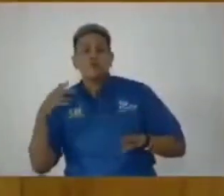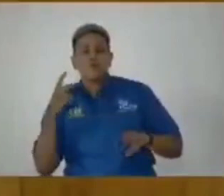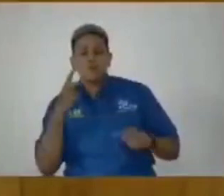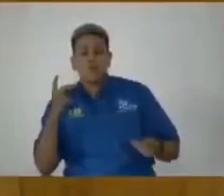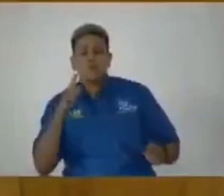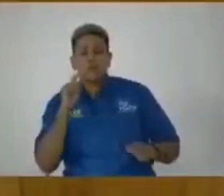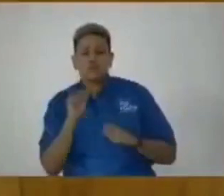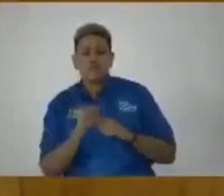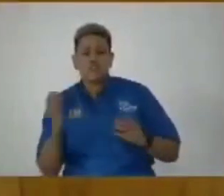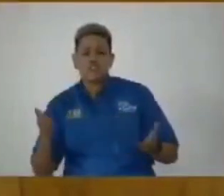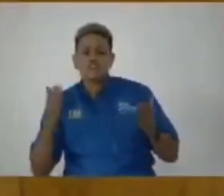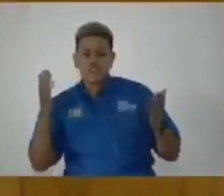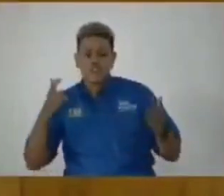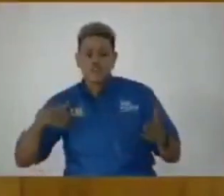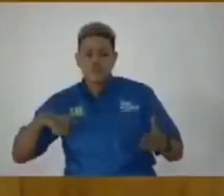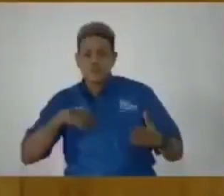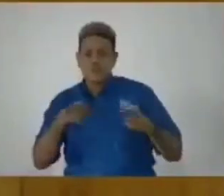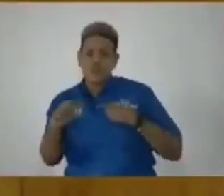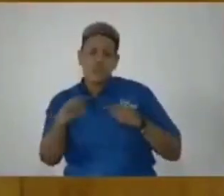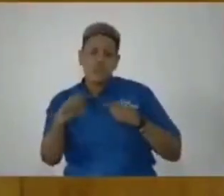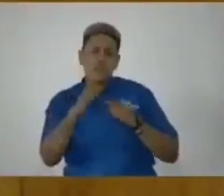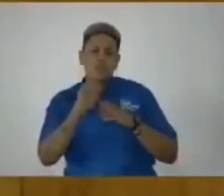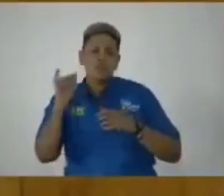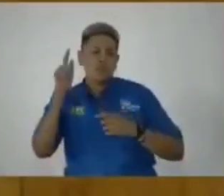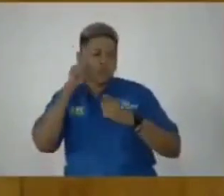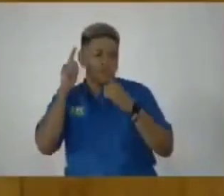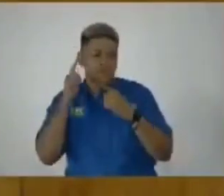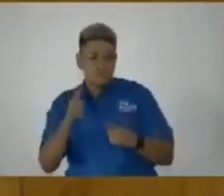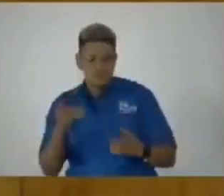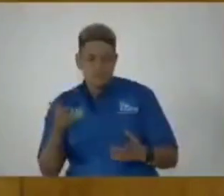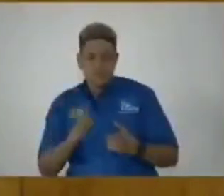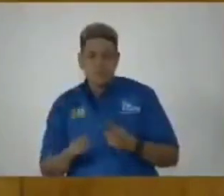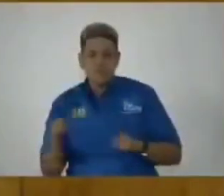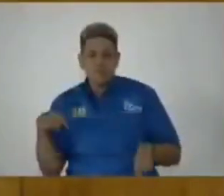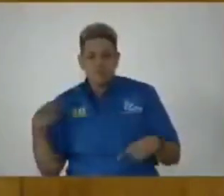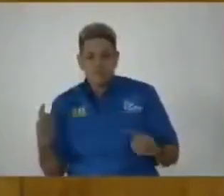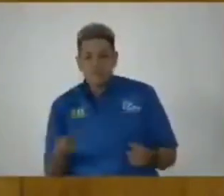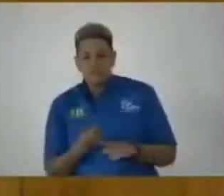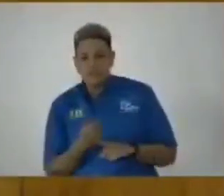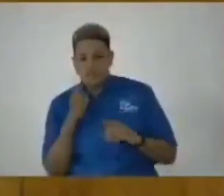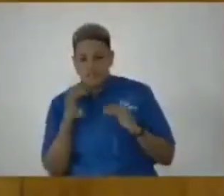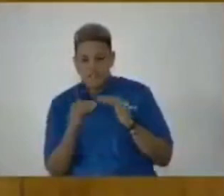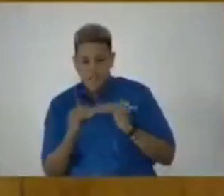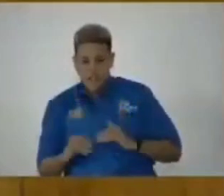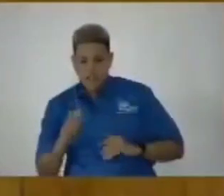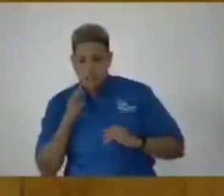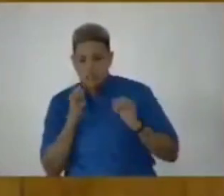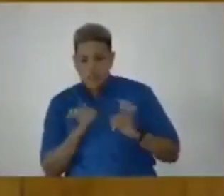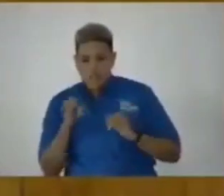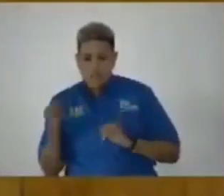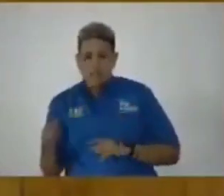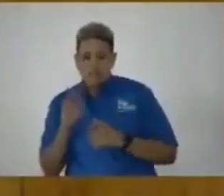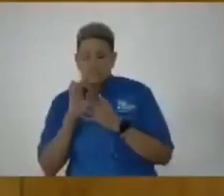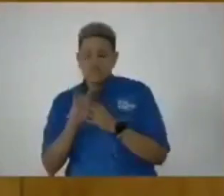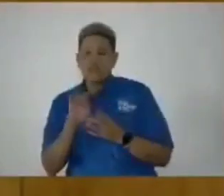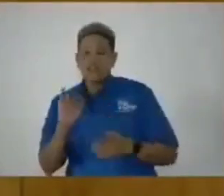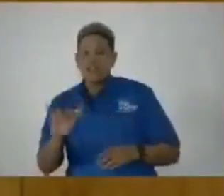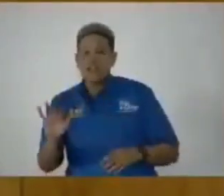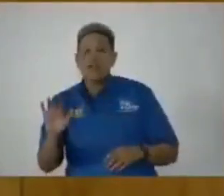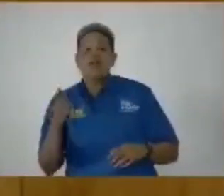suggesting that we are at odds with that motive. Now, insofar as fairness to individuals is concerned,